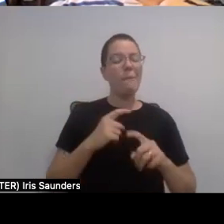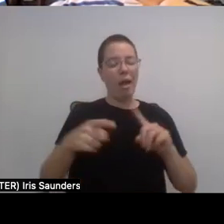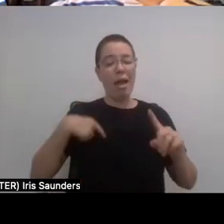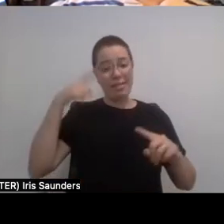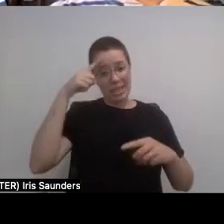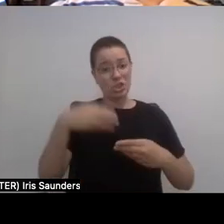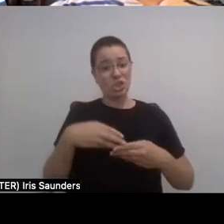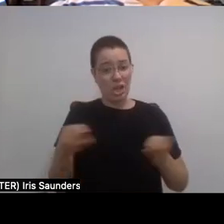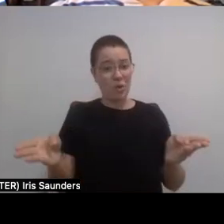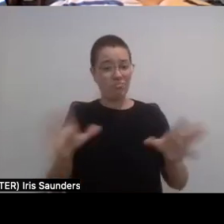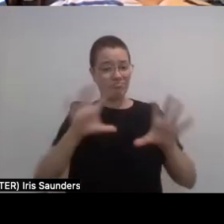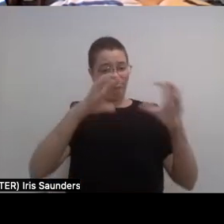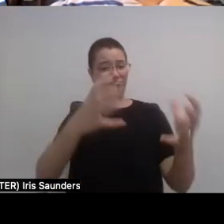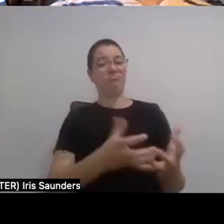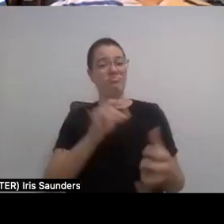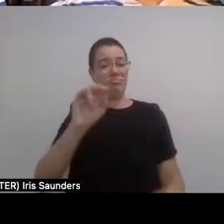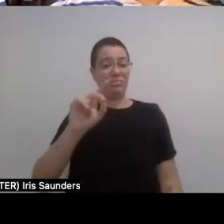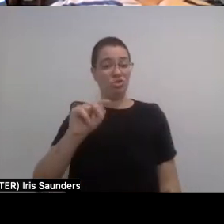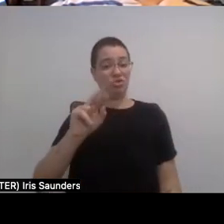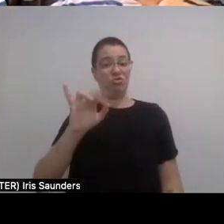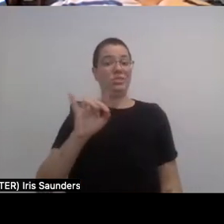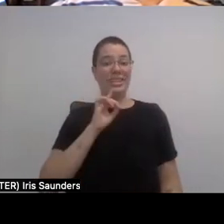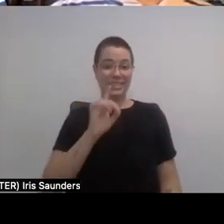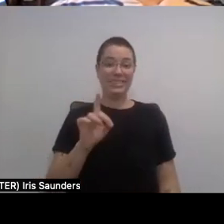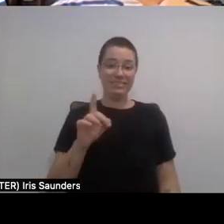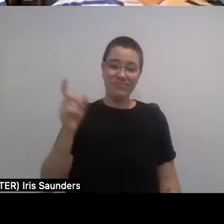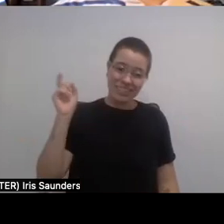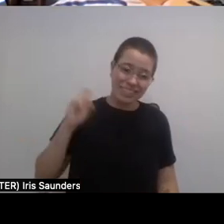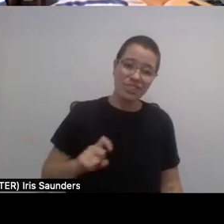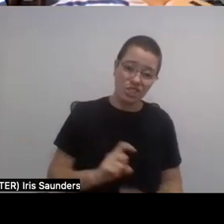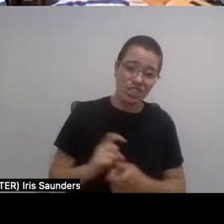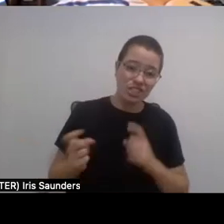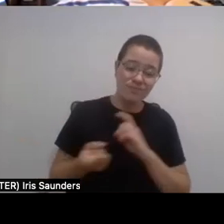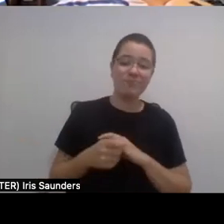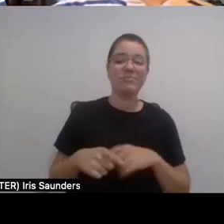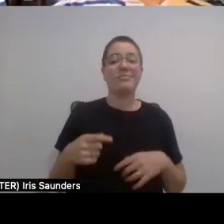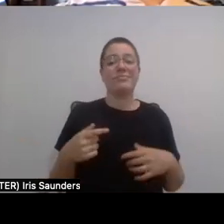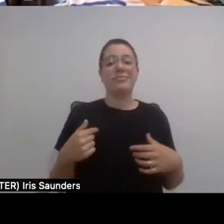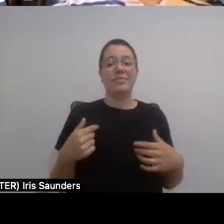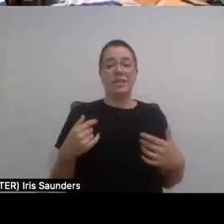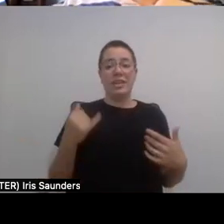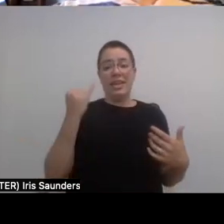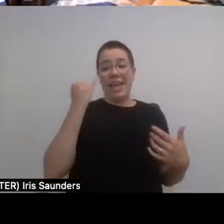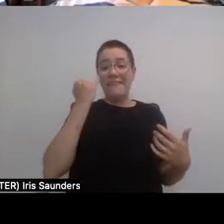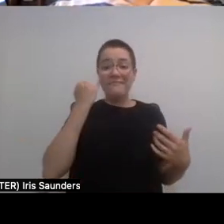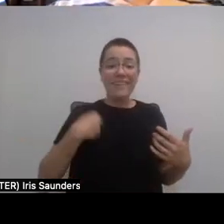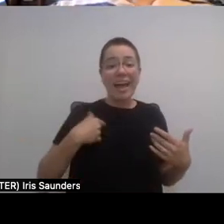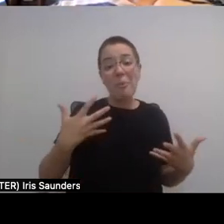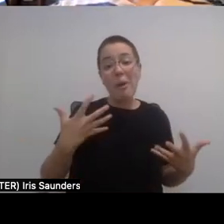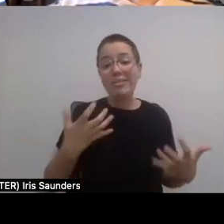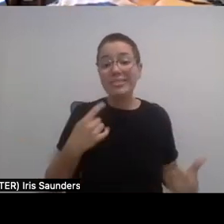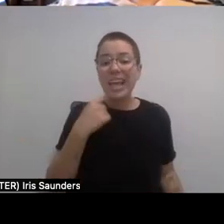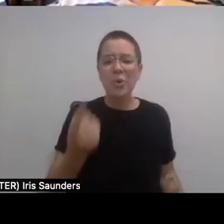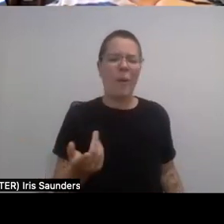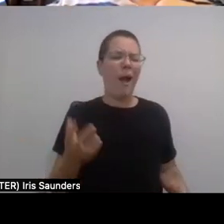It's not easy. And I'd be lying. And anybody's going to be lying to just say everybody's waiting for you and they're going to hand out these kind of